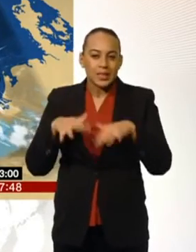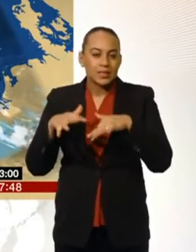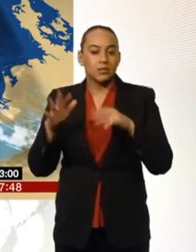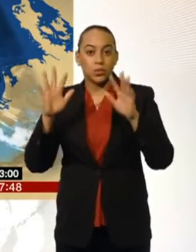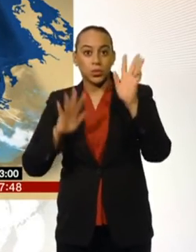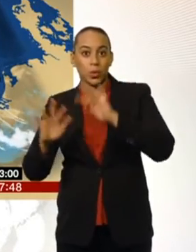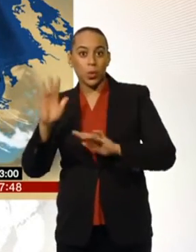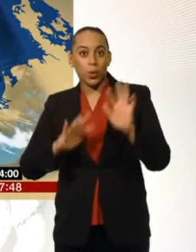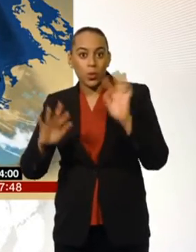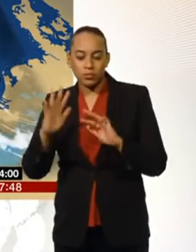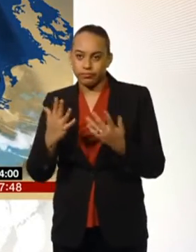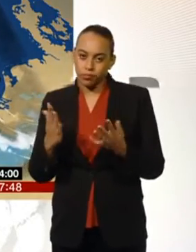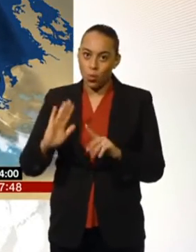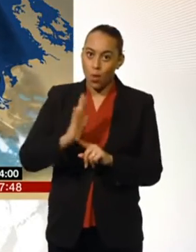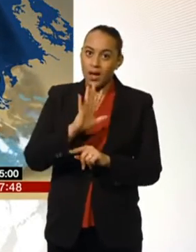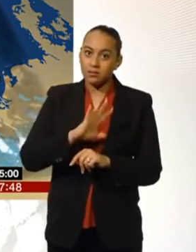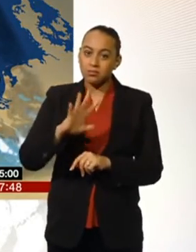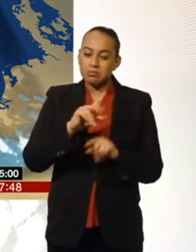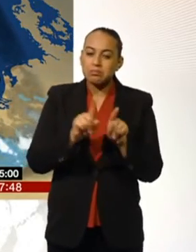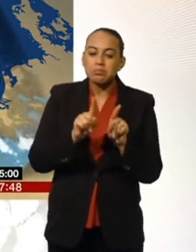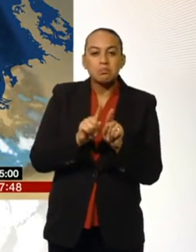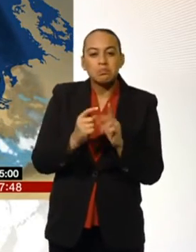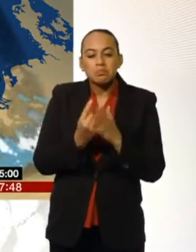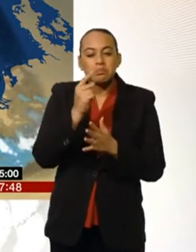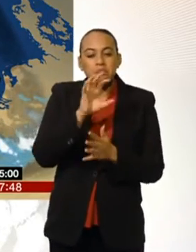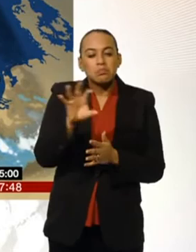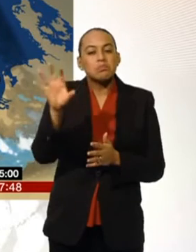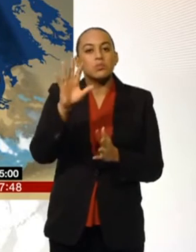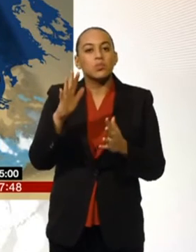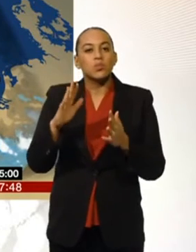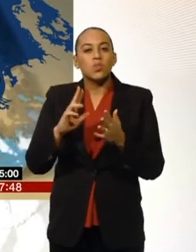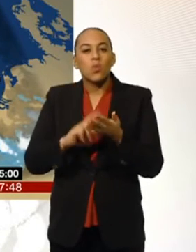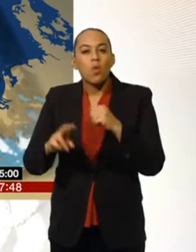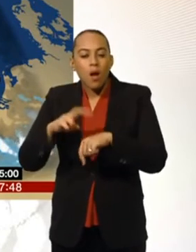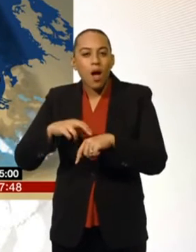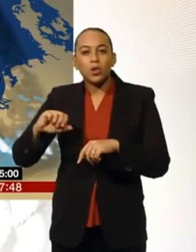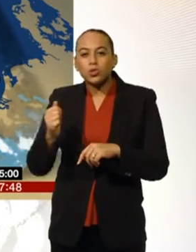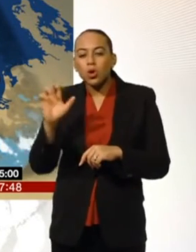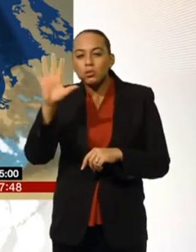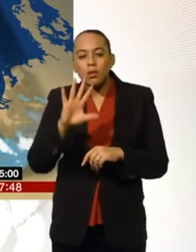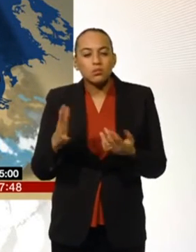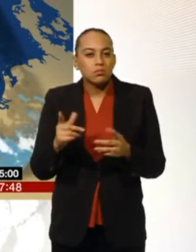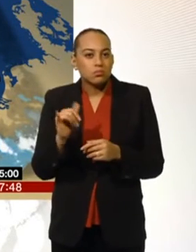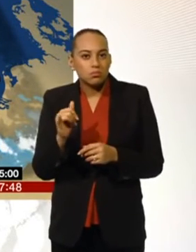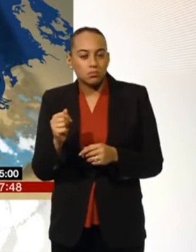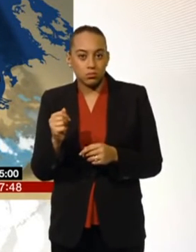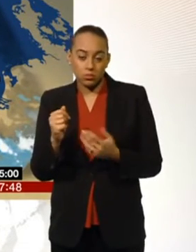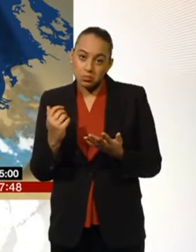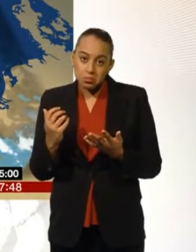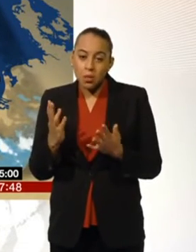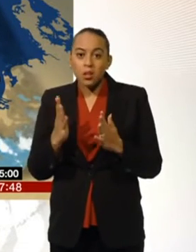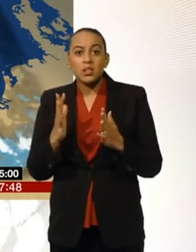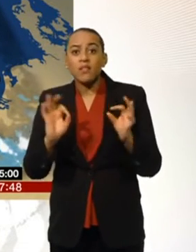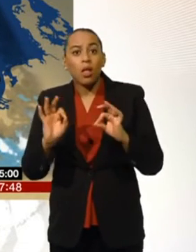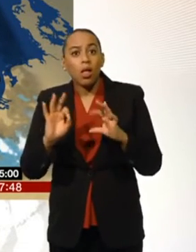covering here and there towards the west. Same two across Scotland and Northern Ireland. But so they'll be hit and miss those showers. Many will spend the bulk of the day dry